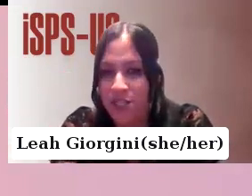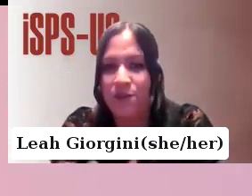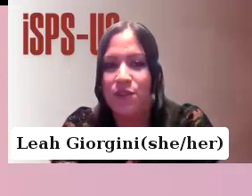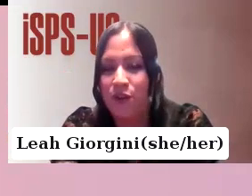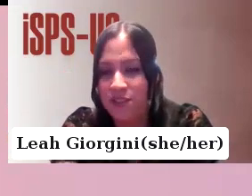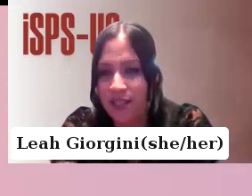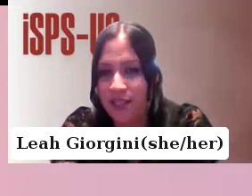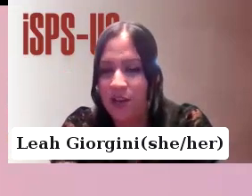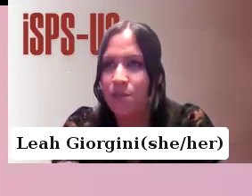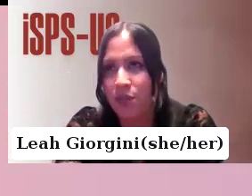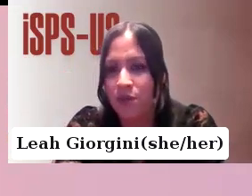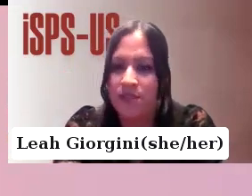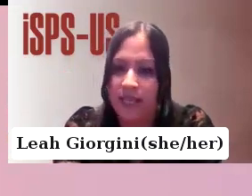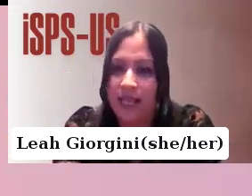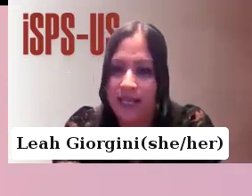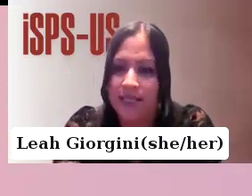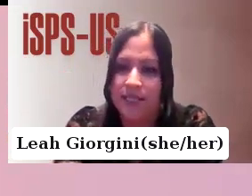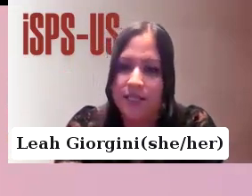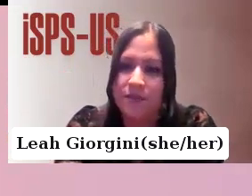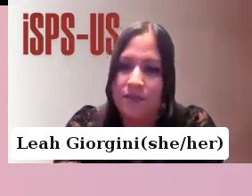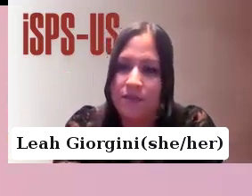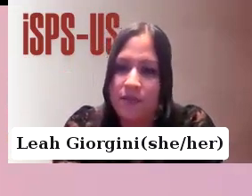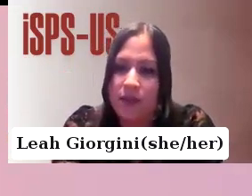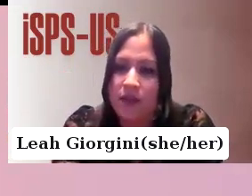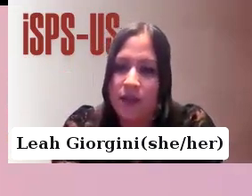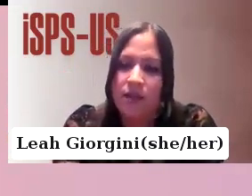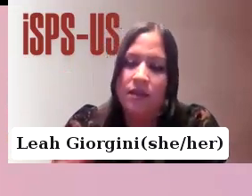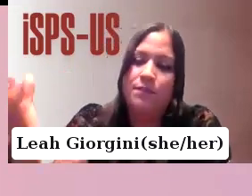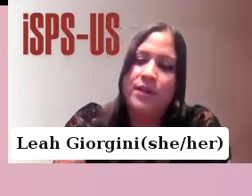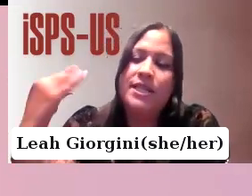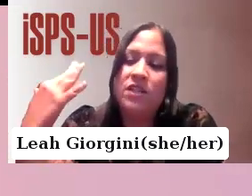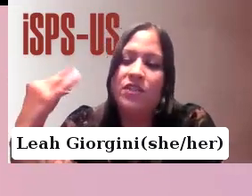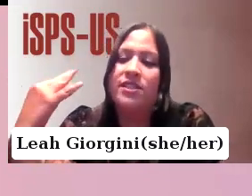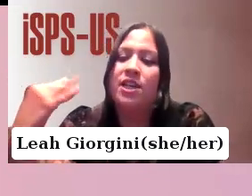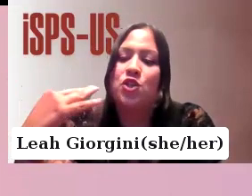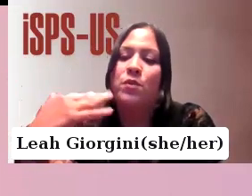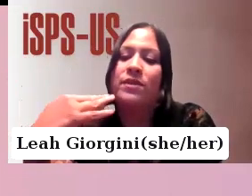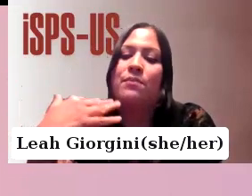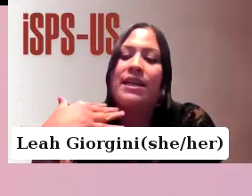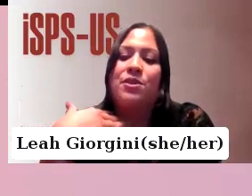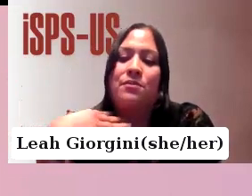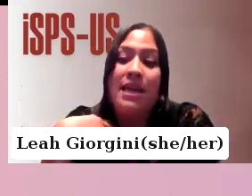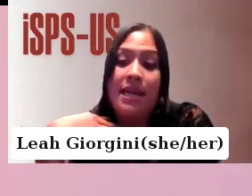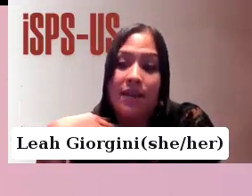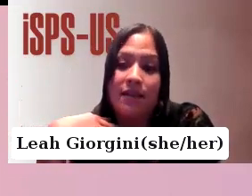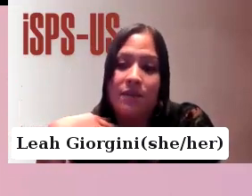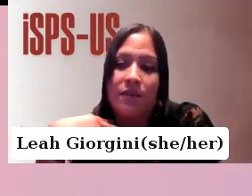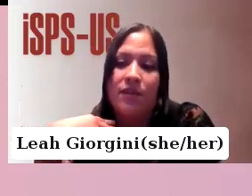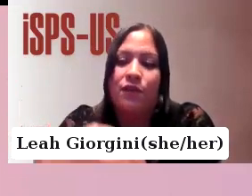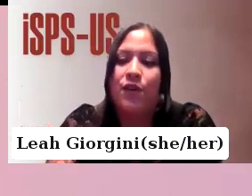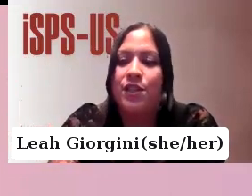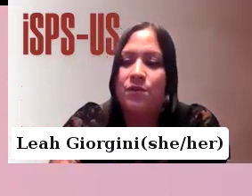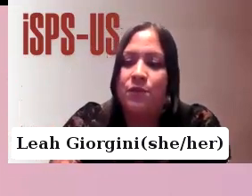a mental patient I was a foster kid I was abused and neglected the burden of addressing that trauma was then placed on me